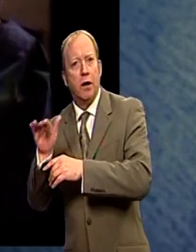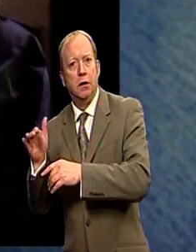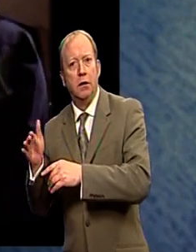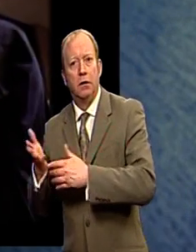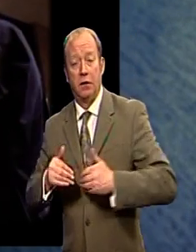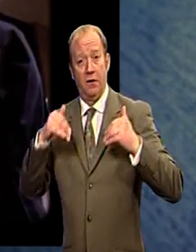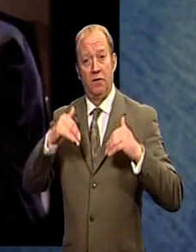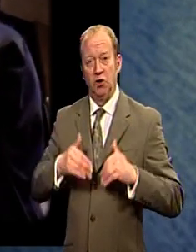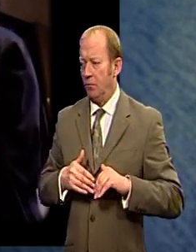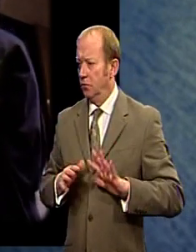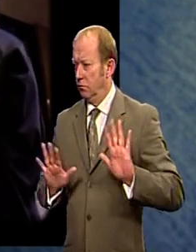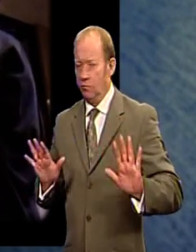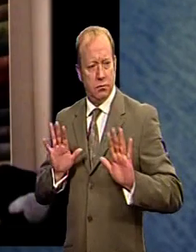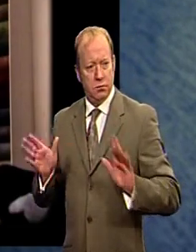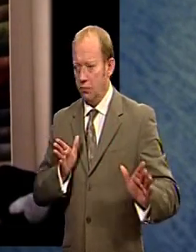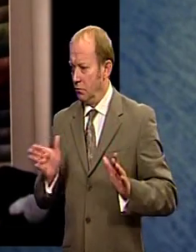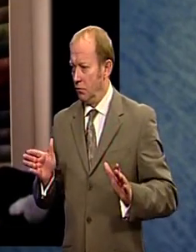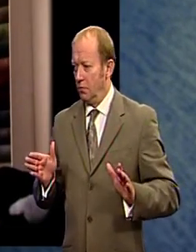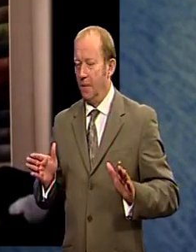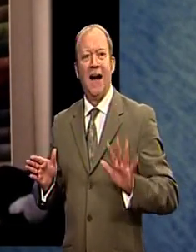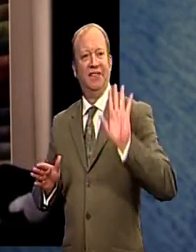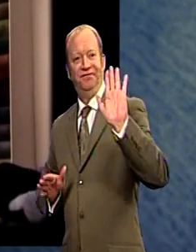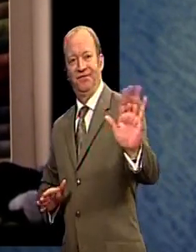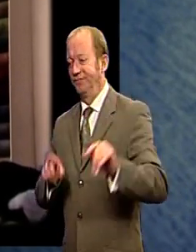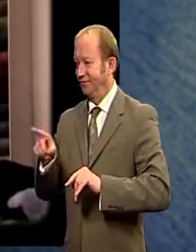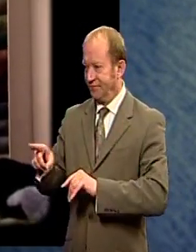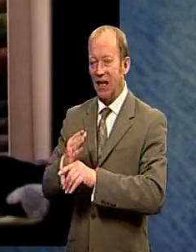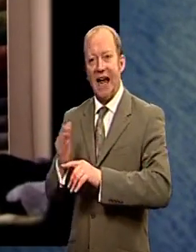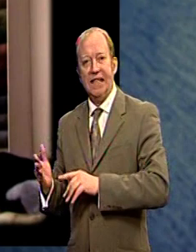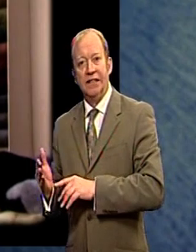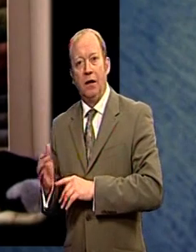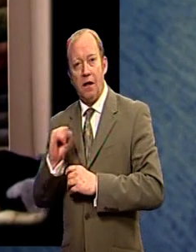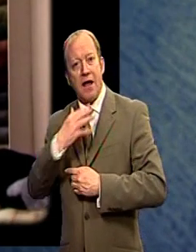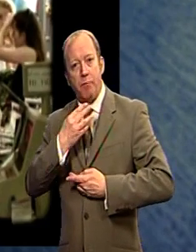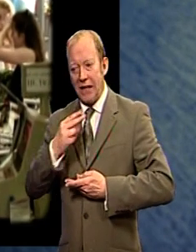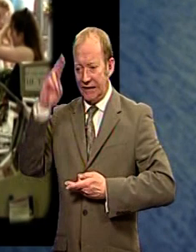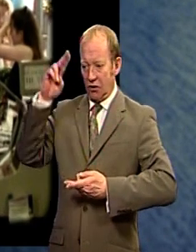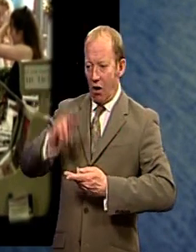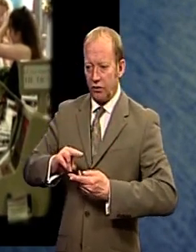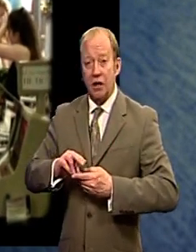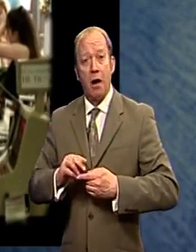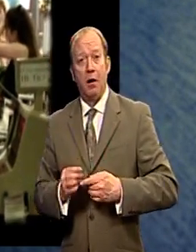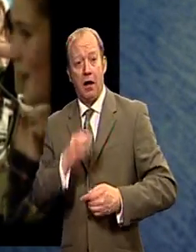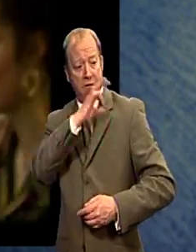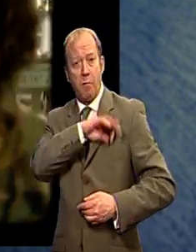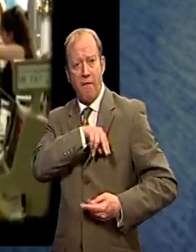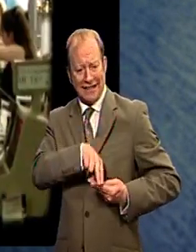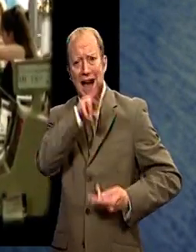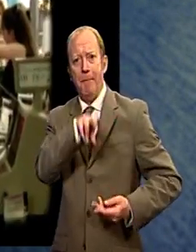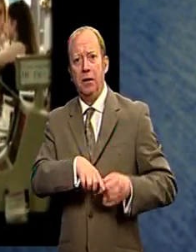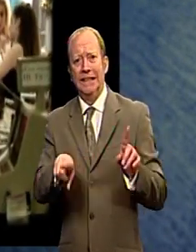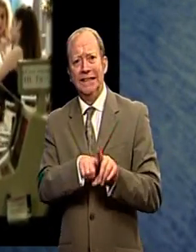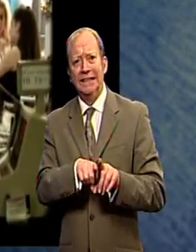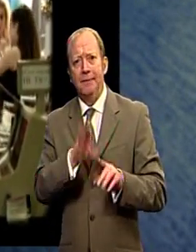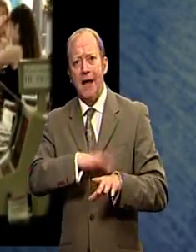retailers held the trump cards. They could afford to cut prices and take a higher profit margin at the same time.